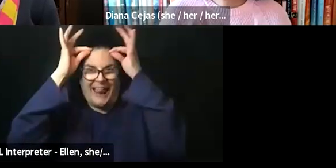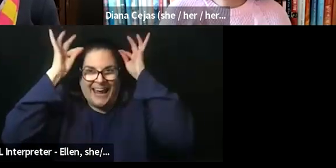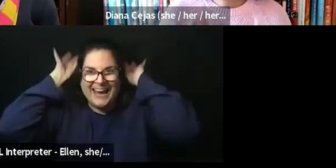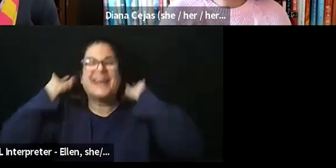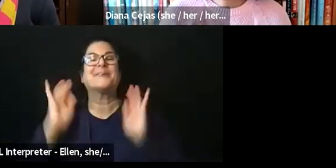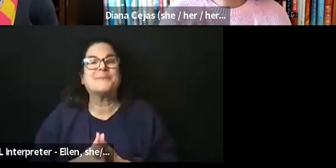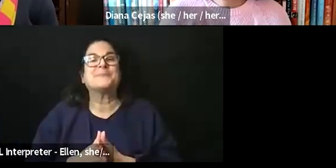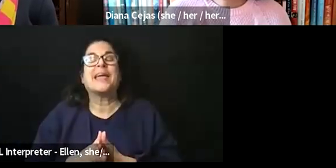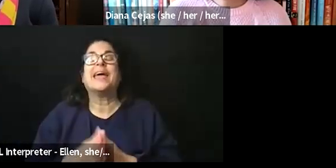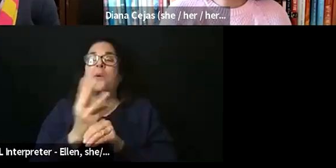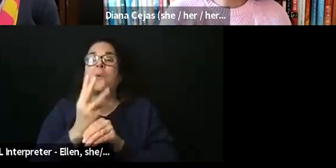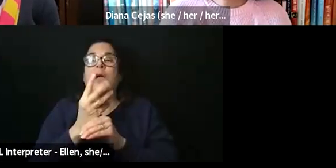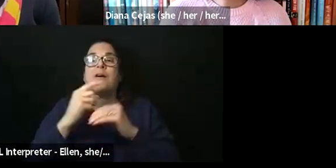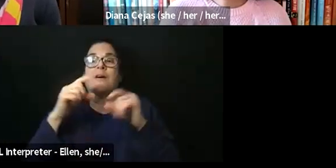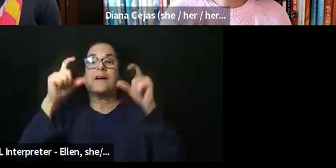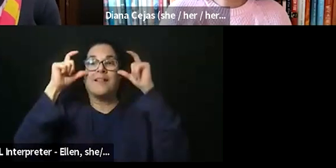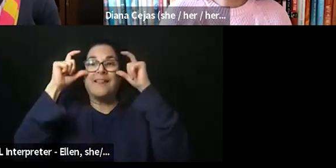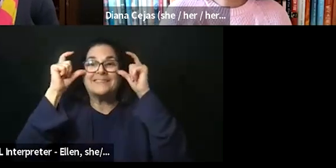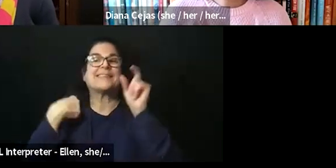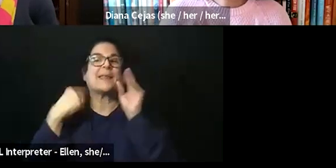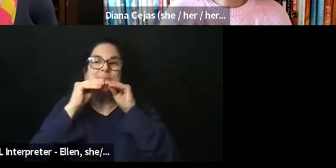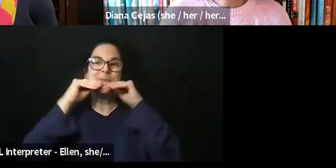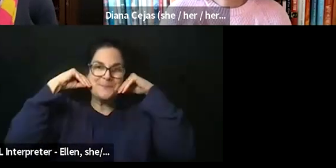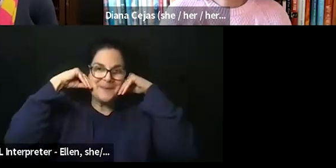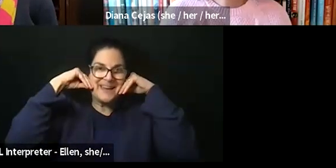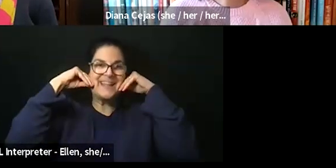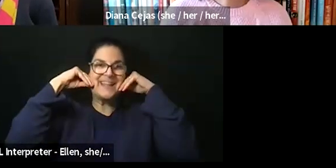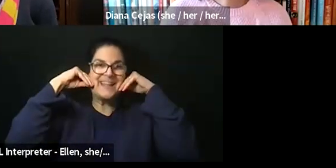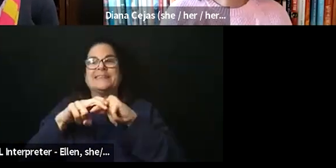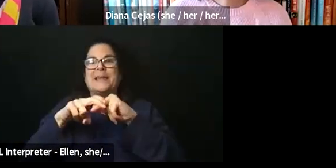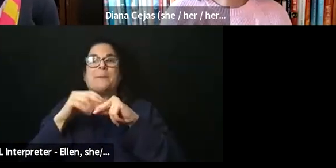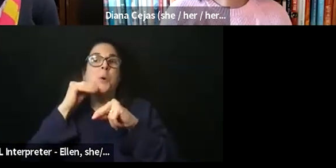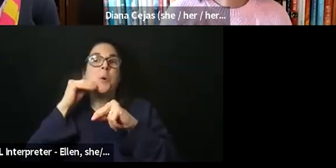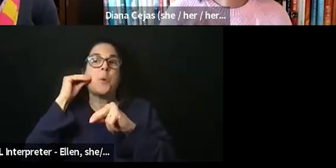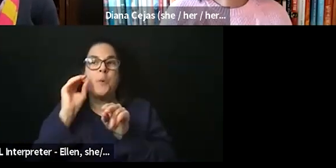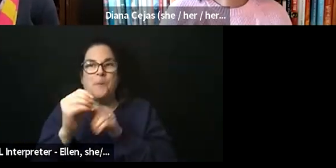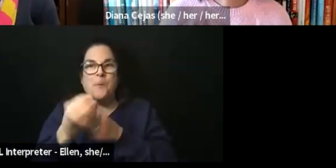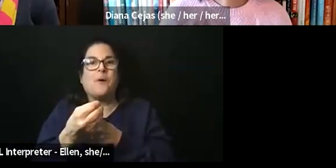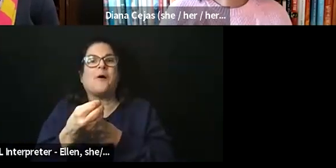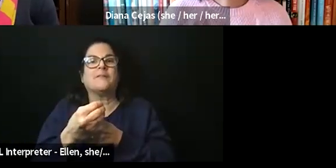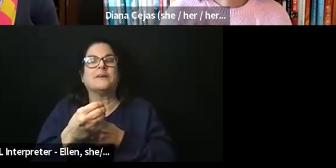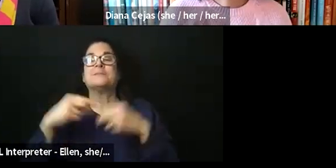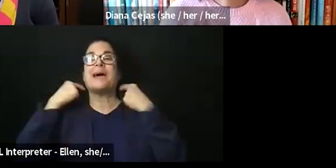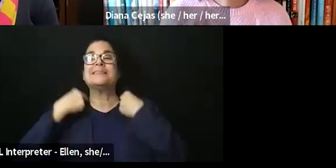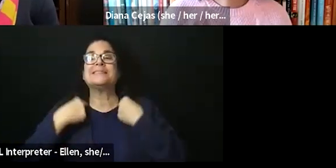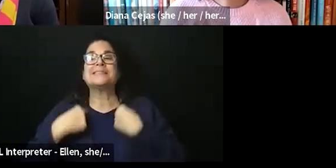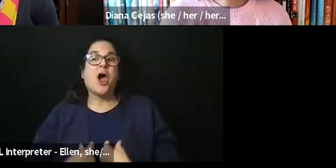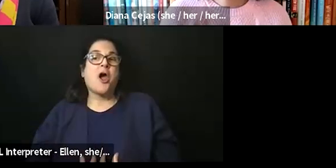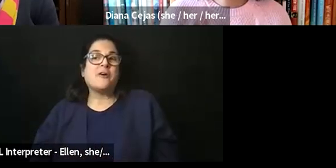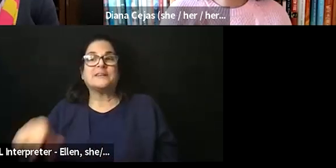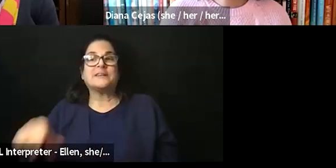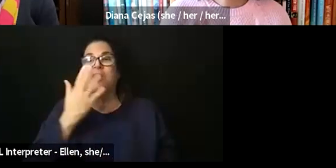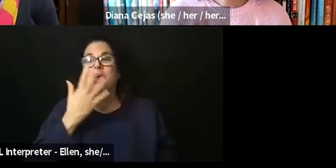glasses and I'm smiling, sitting in my home office, wearing a colorful scarf today. Super